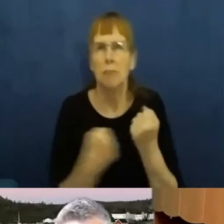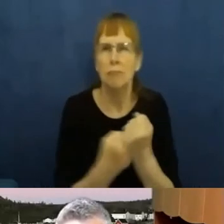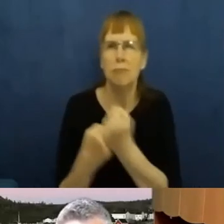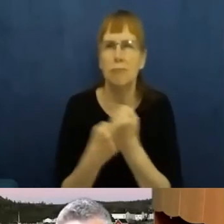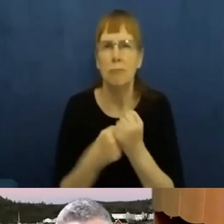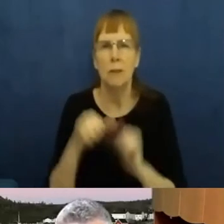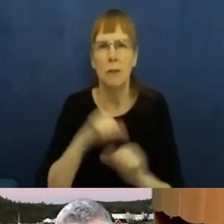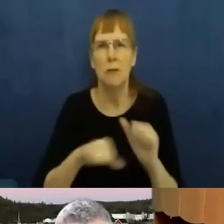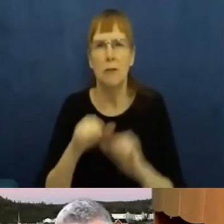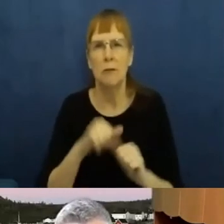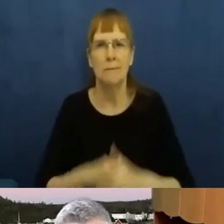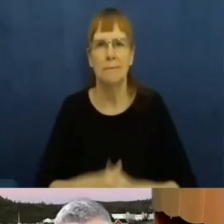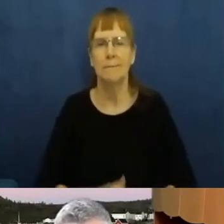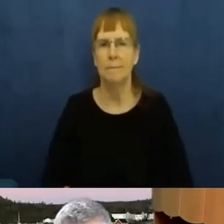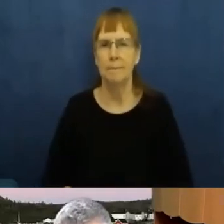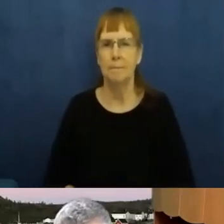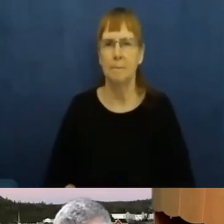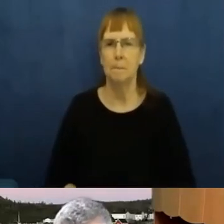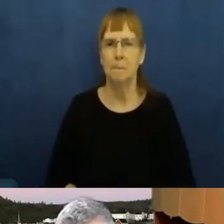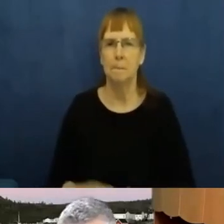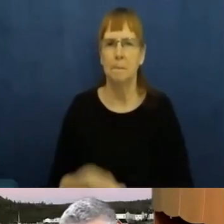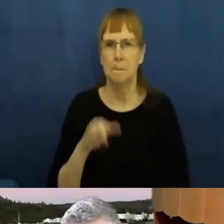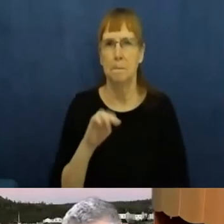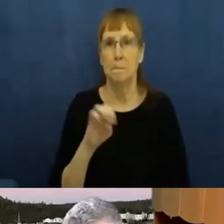Thank you. Thank Thank think that's so important.